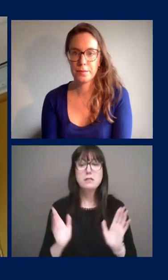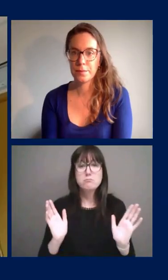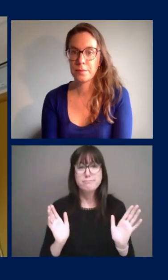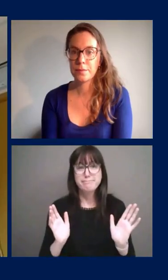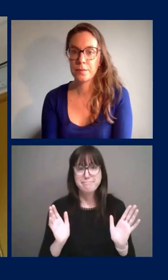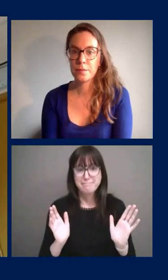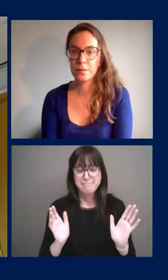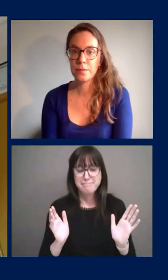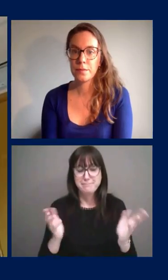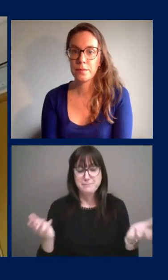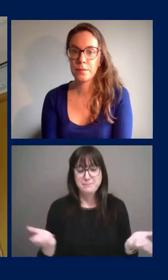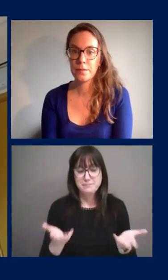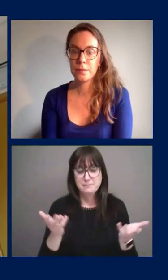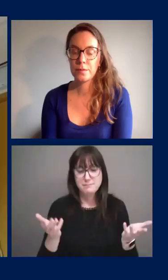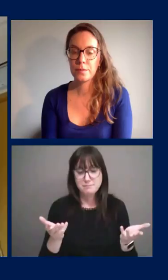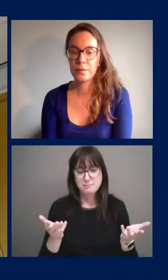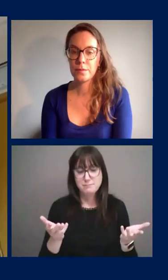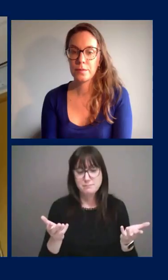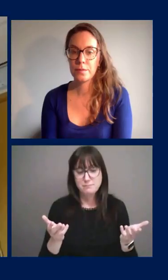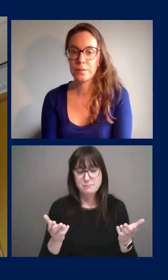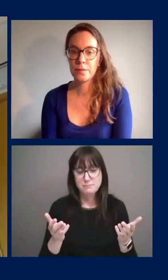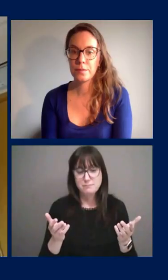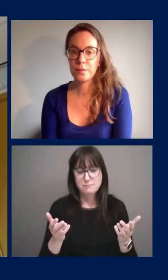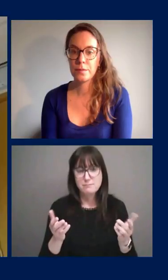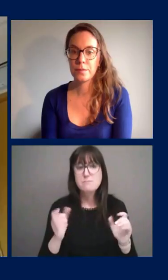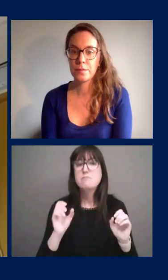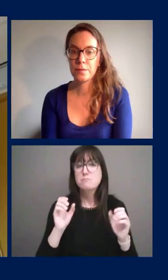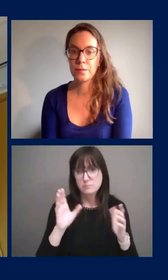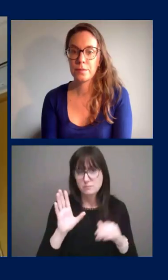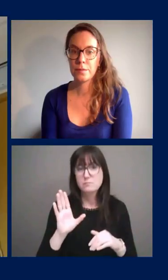you know I think we'll have some time for dialogue